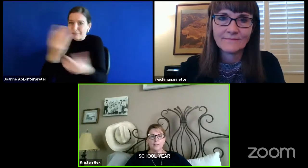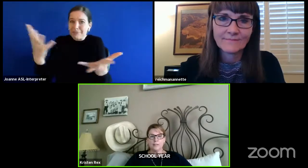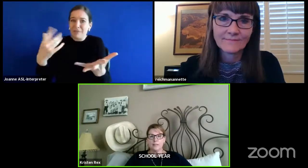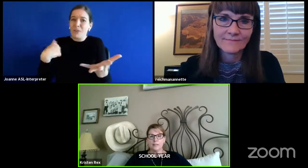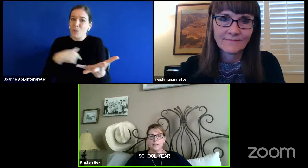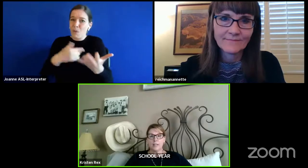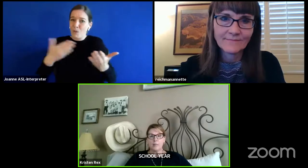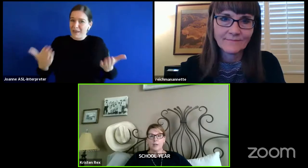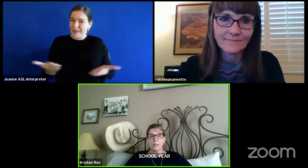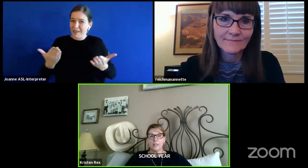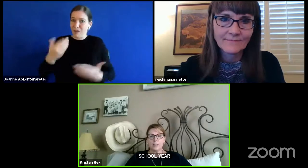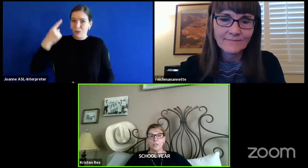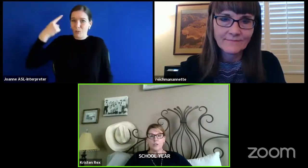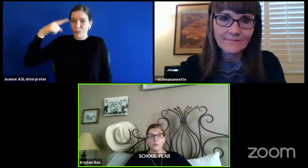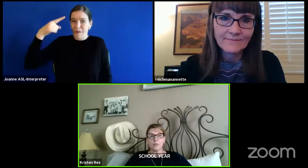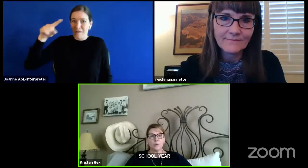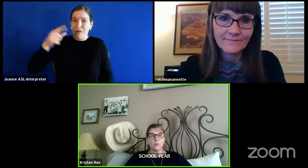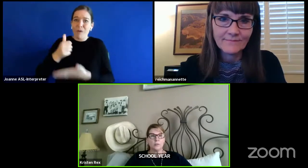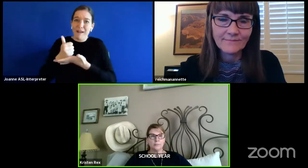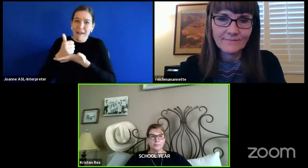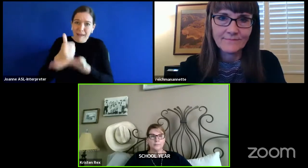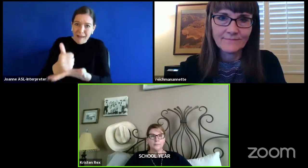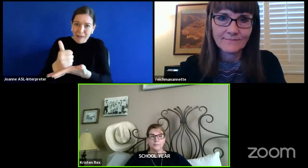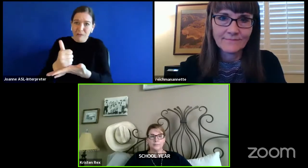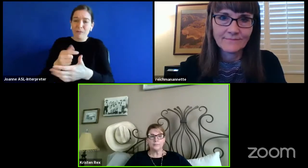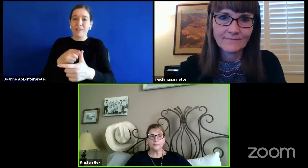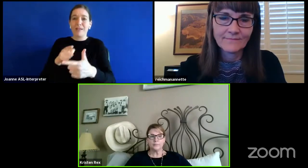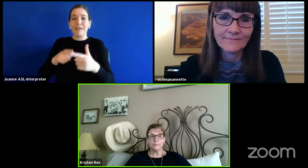educate, and we are continuing school.